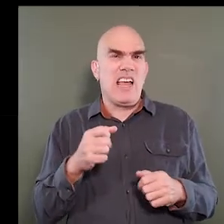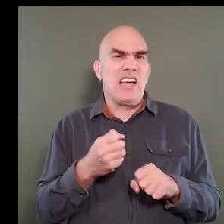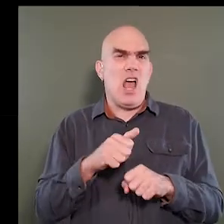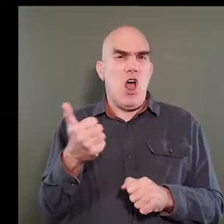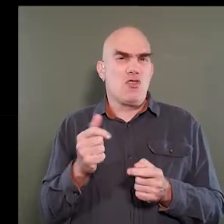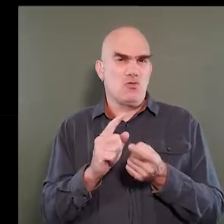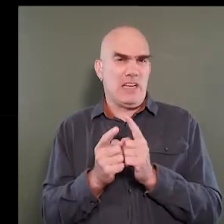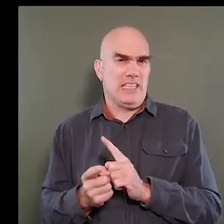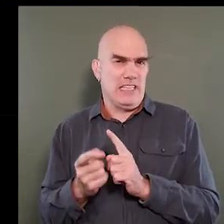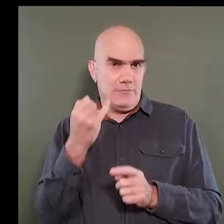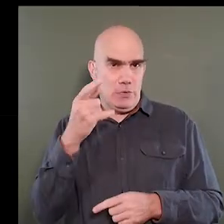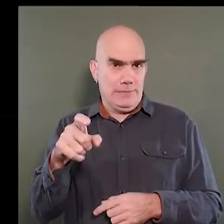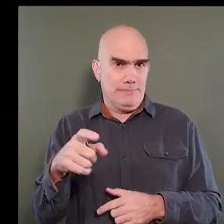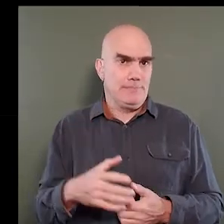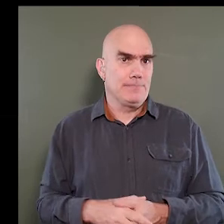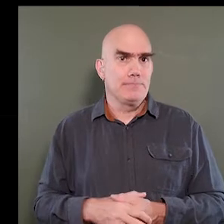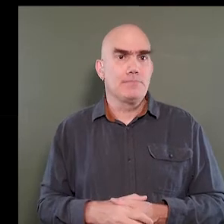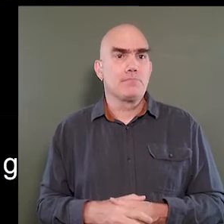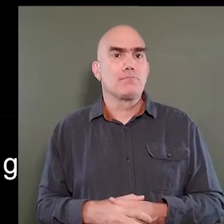are needed.